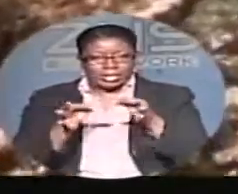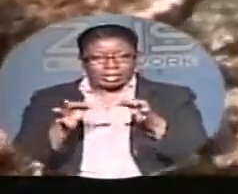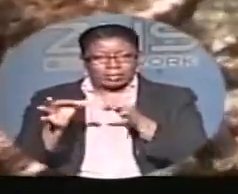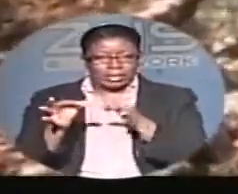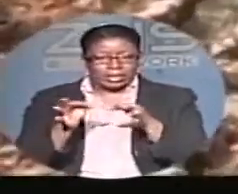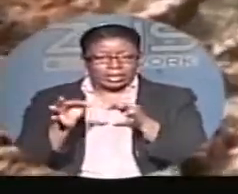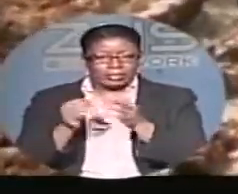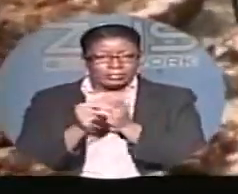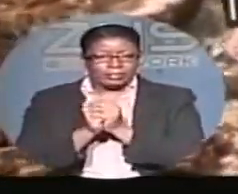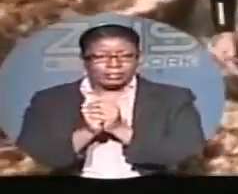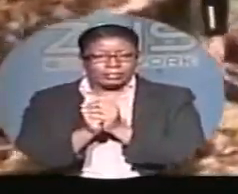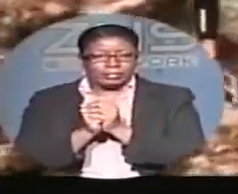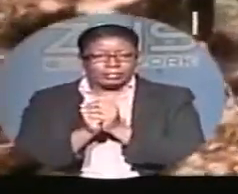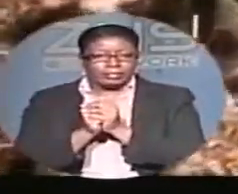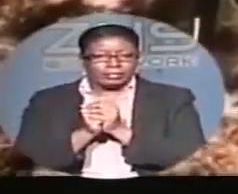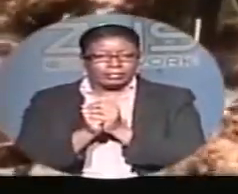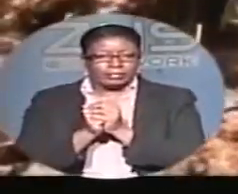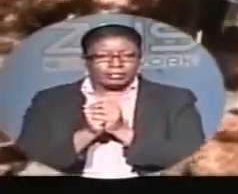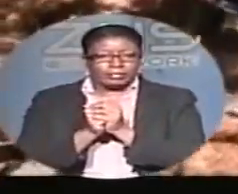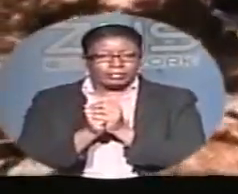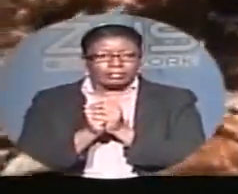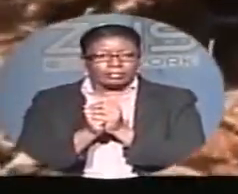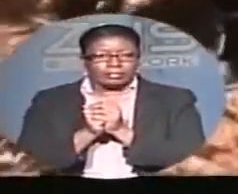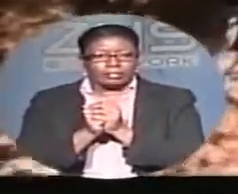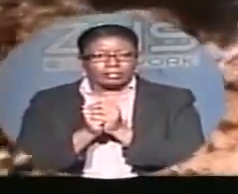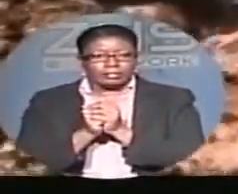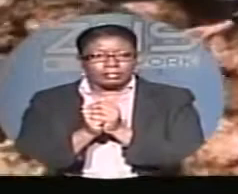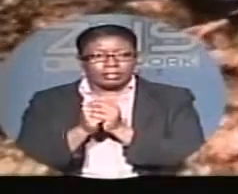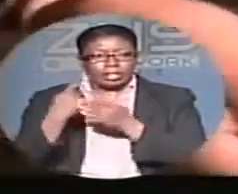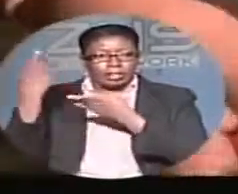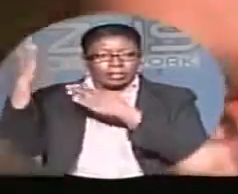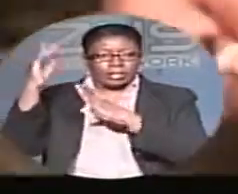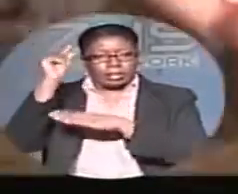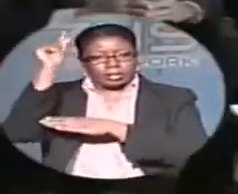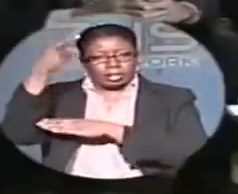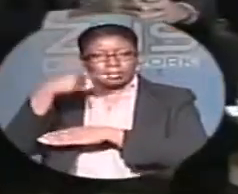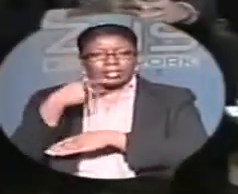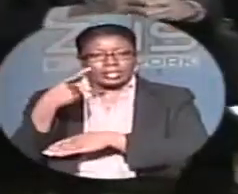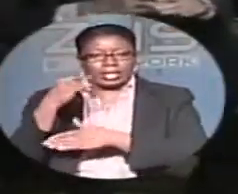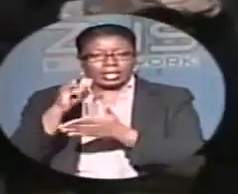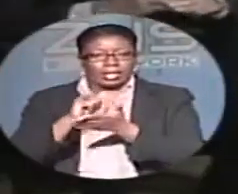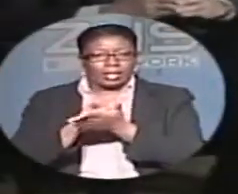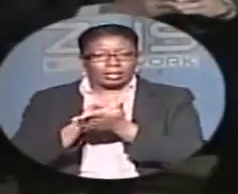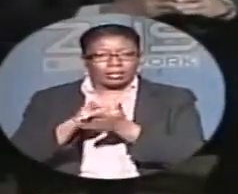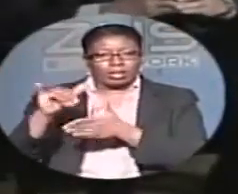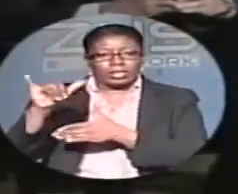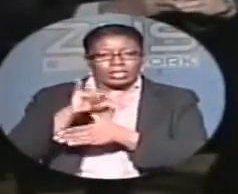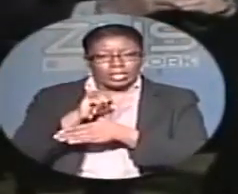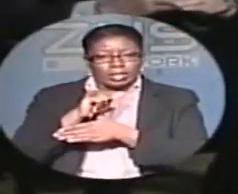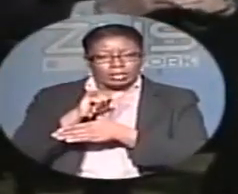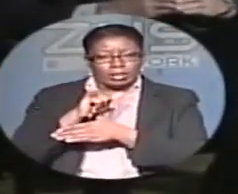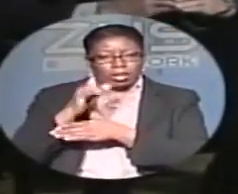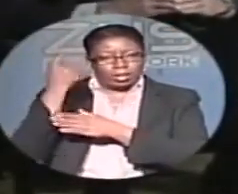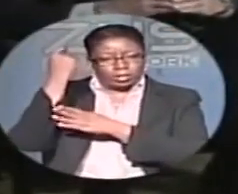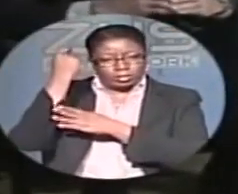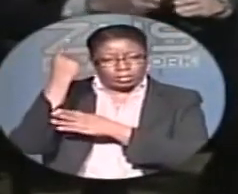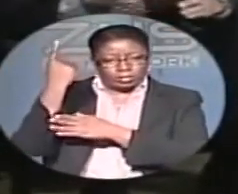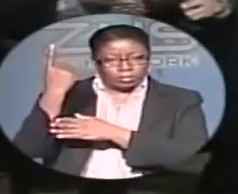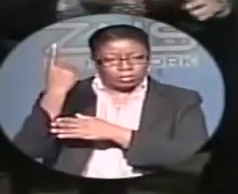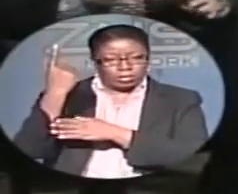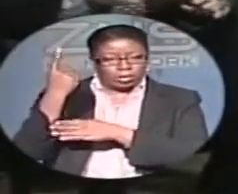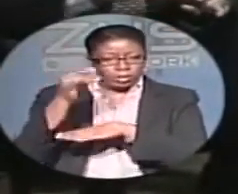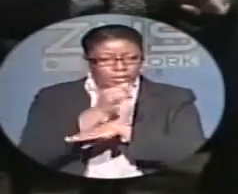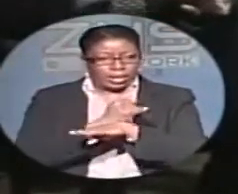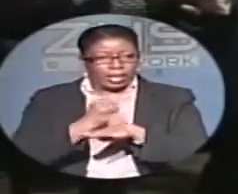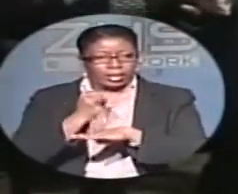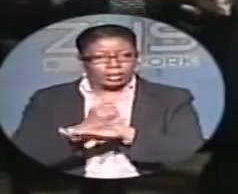the world's coral reef resources. The Bahamian government said the same thing about Conception Island. know, Conception Island,